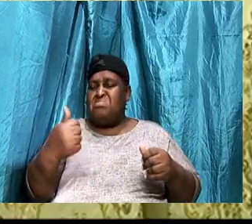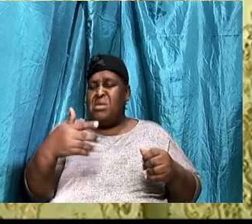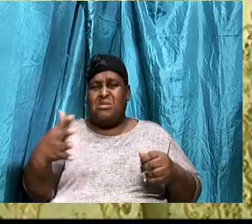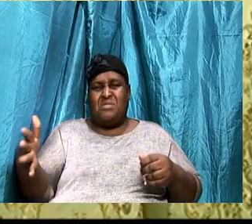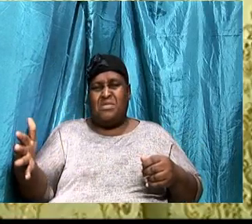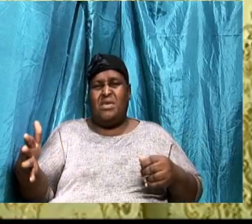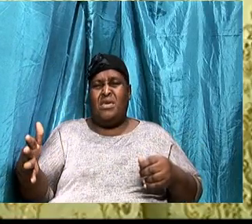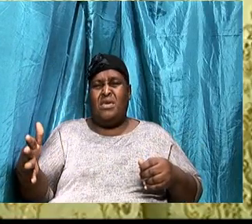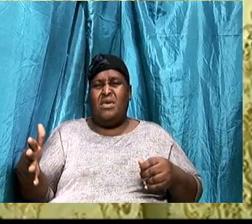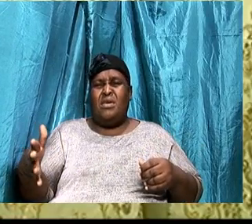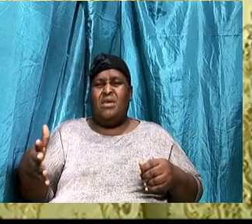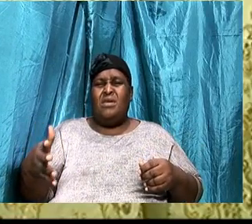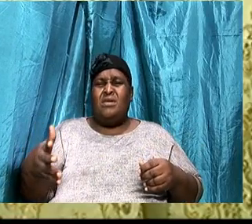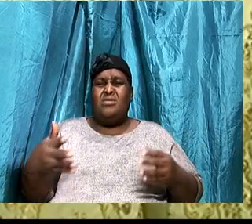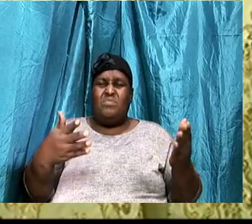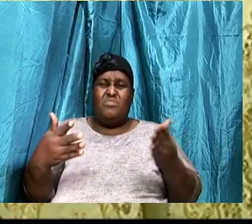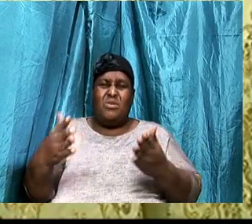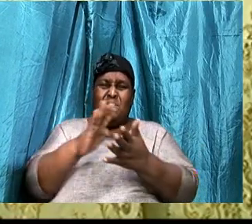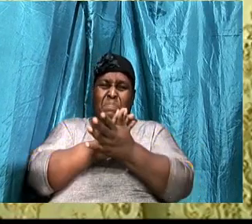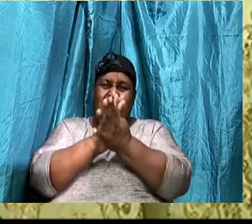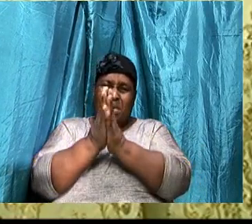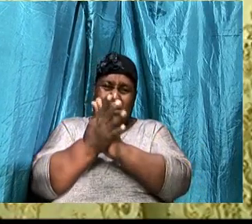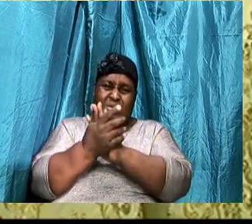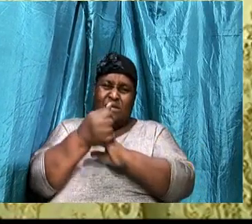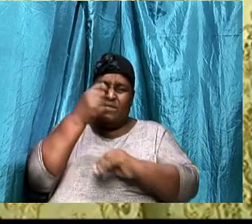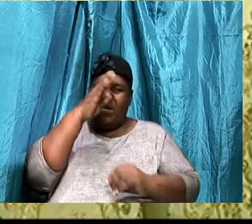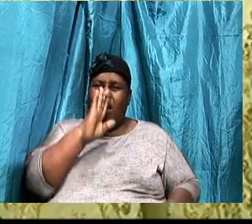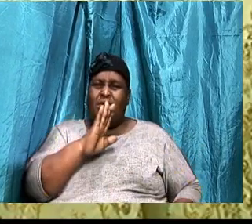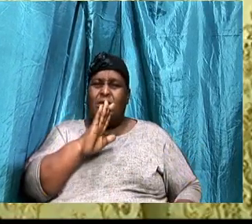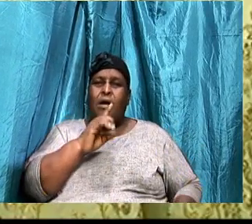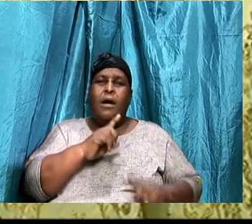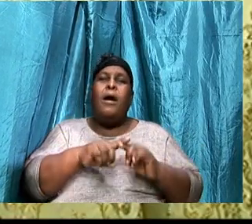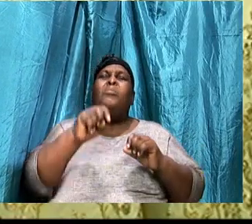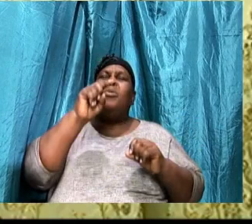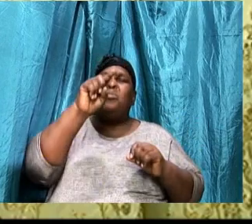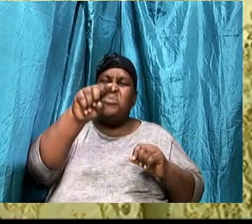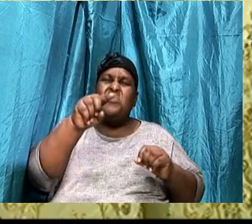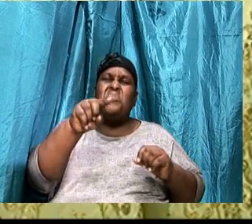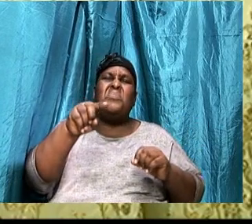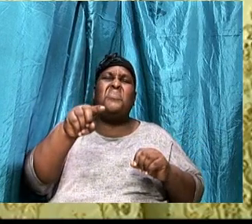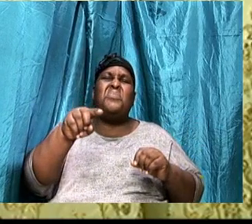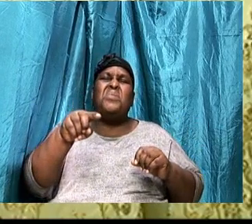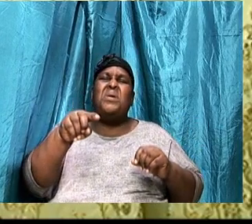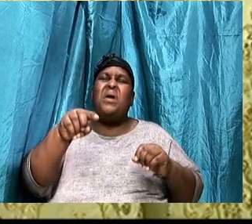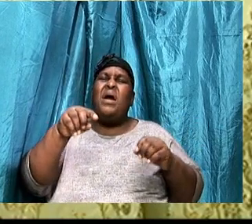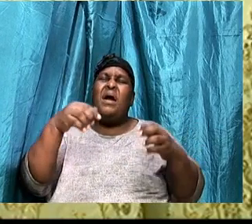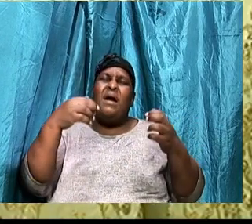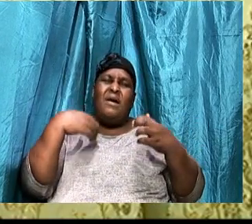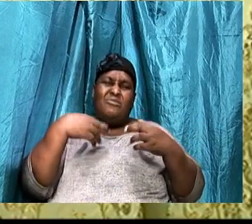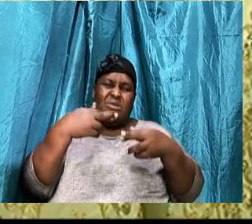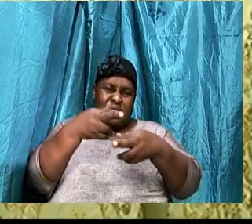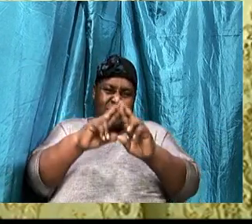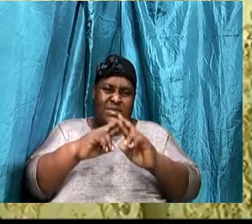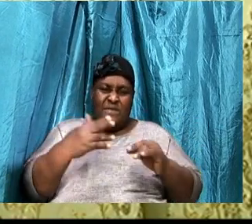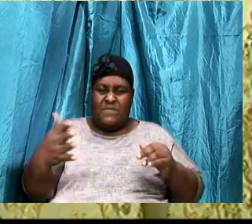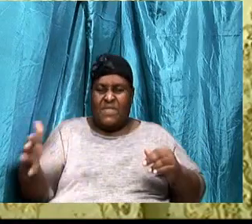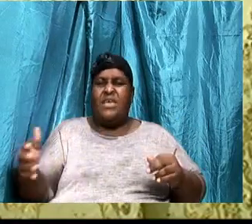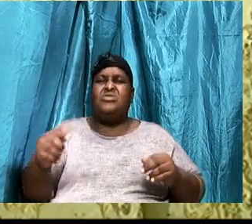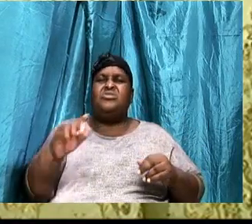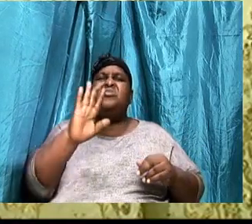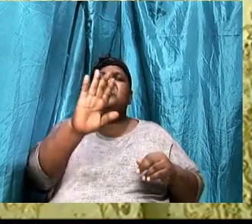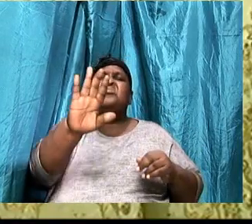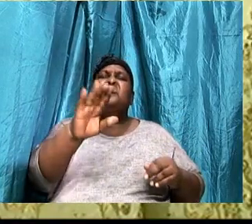But you have, Unmerited favor, Favor, The grace of God, Surrounds you, In